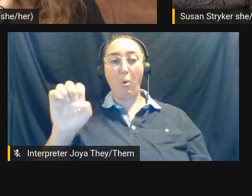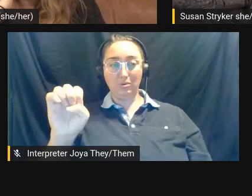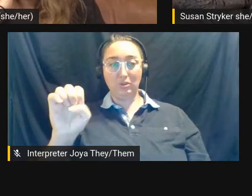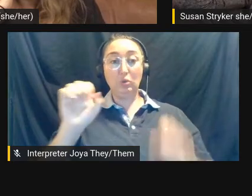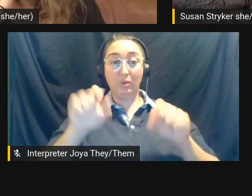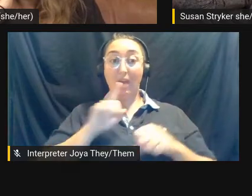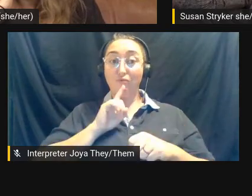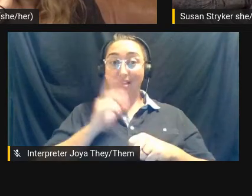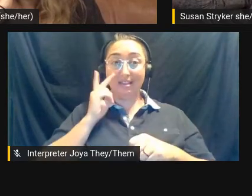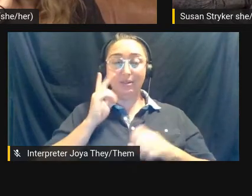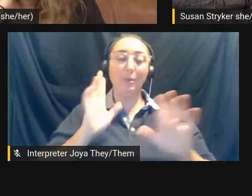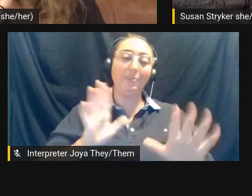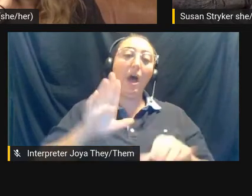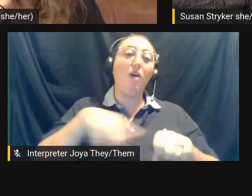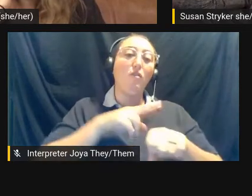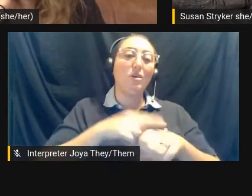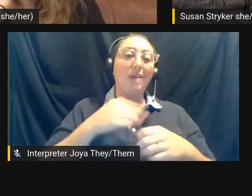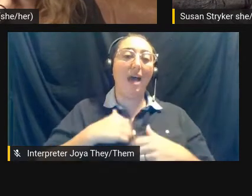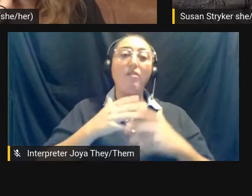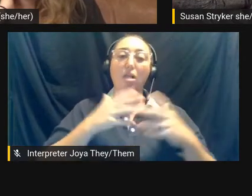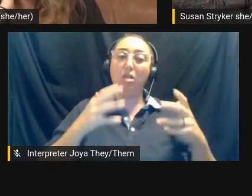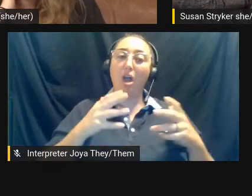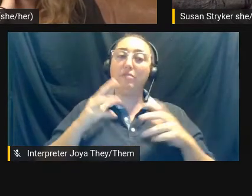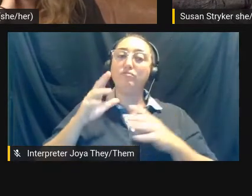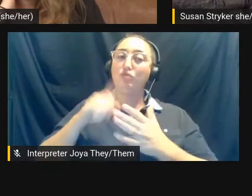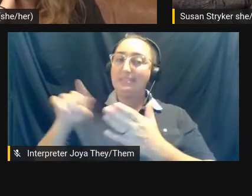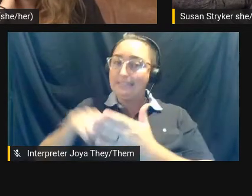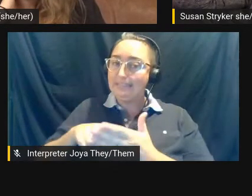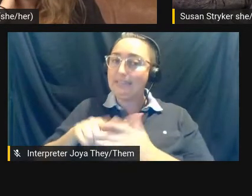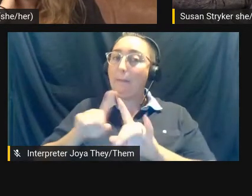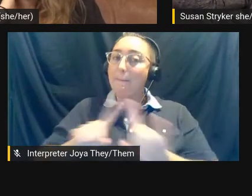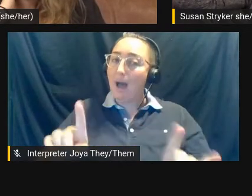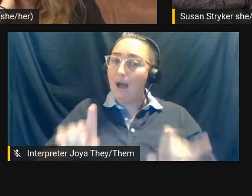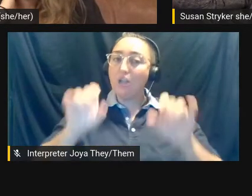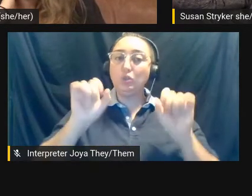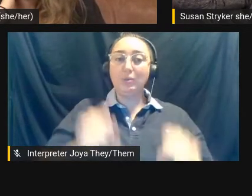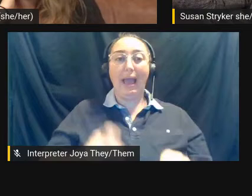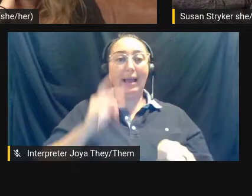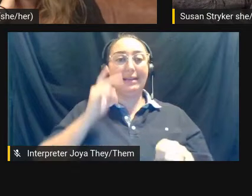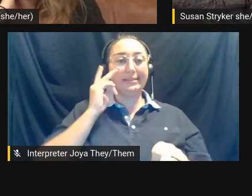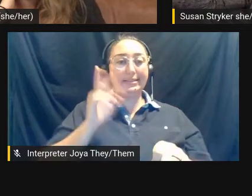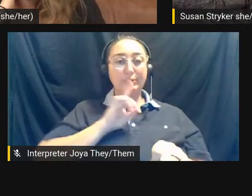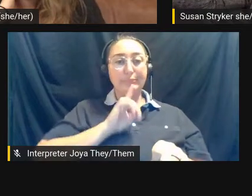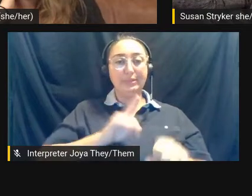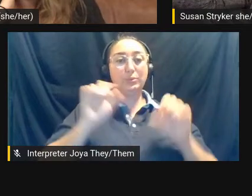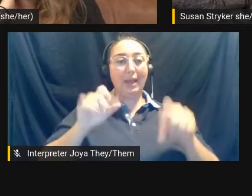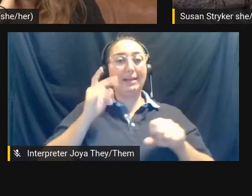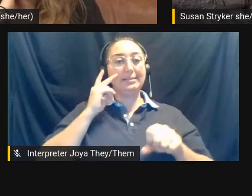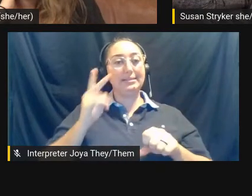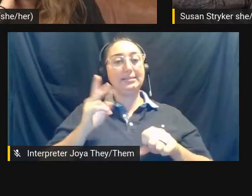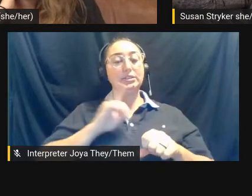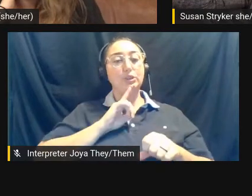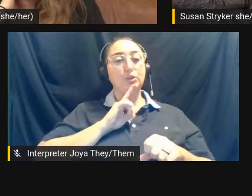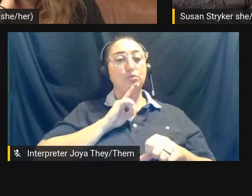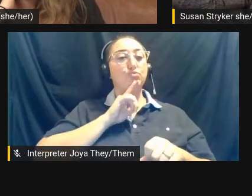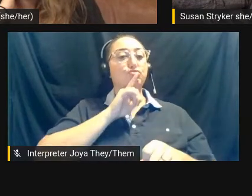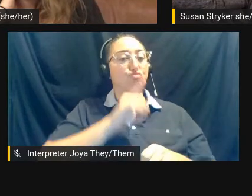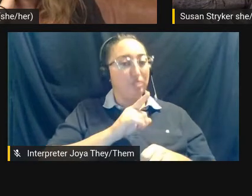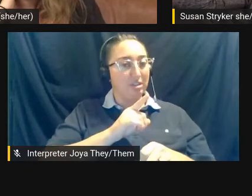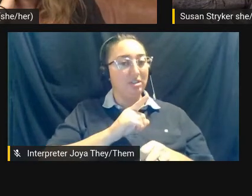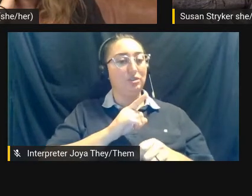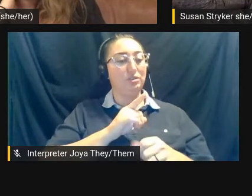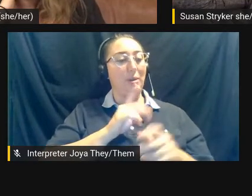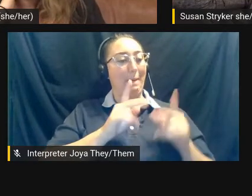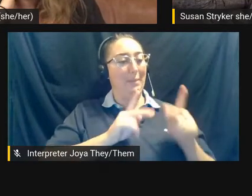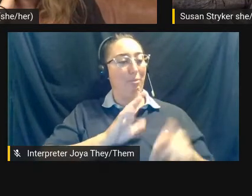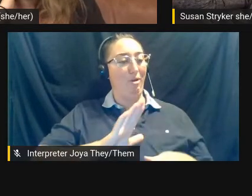critique for, for any show, really, but I think what you do get to see is you get to see real development of